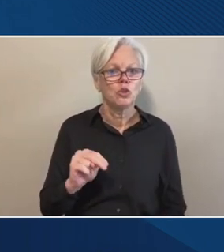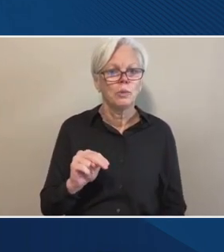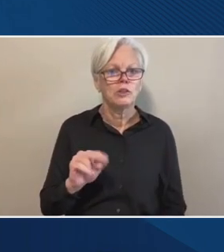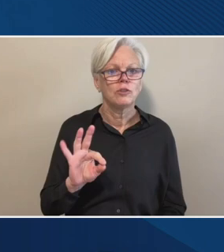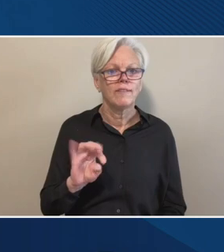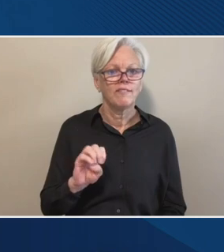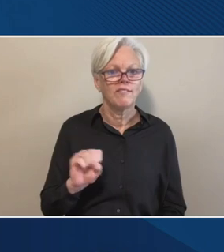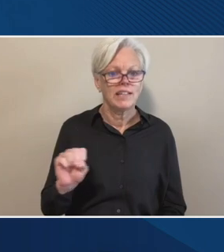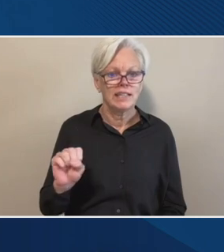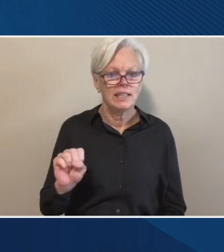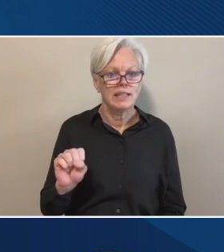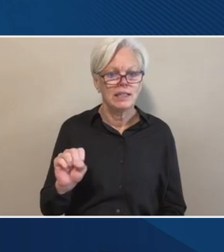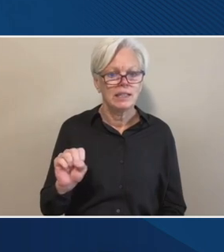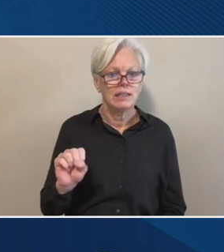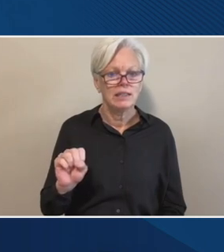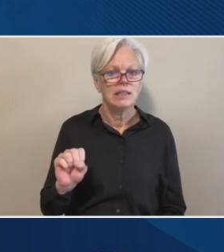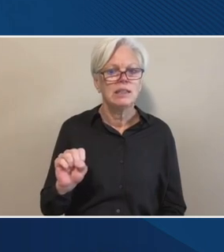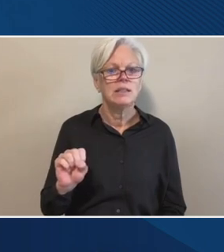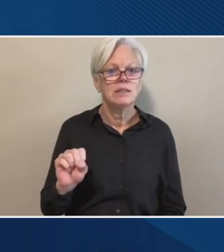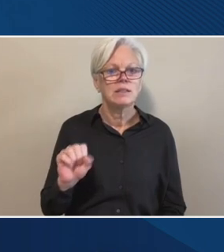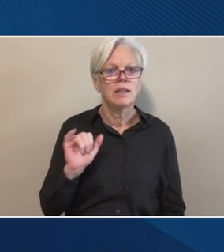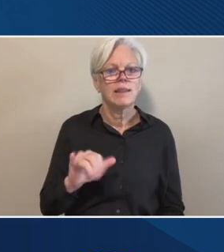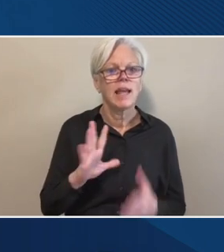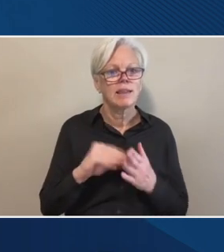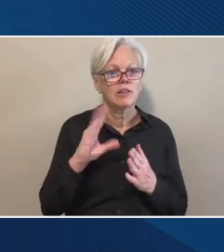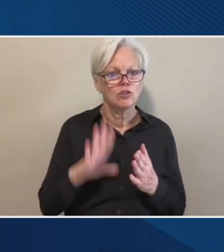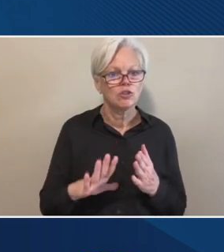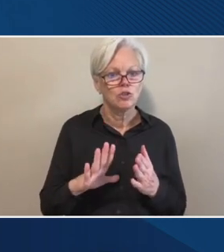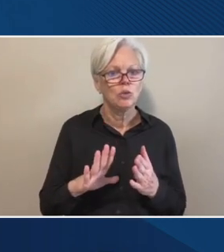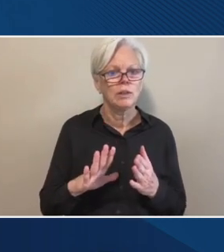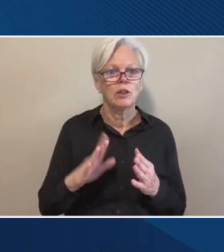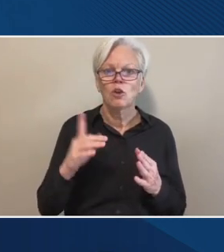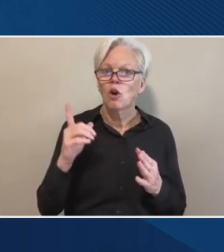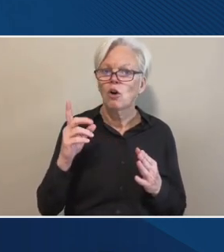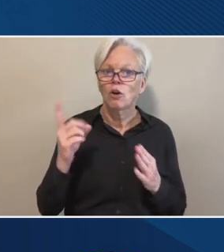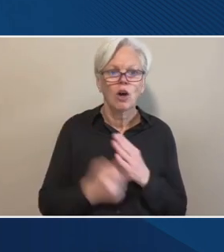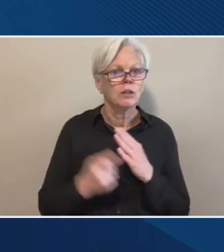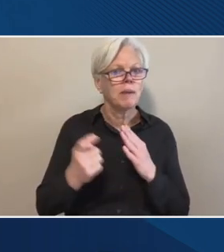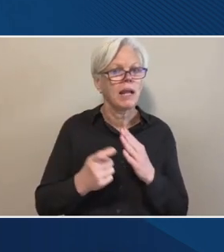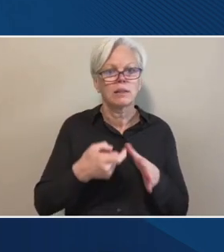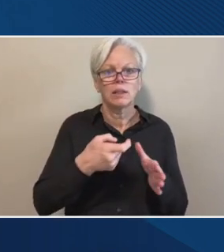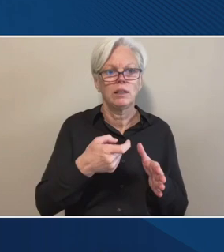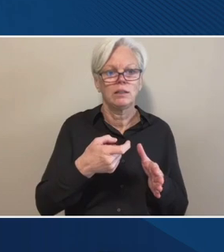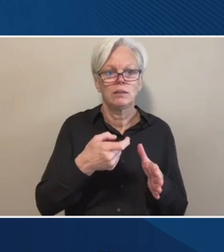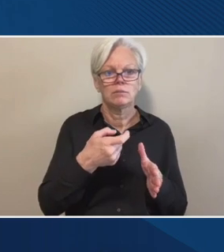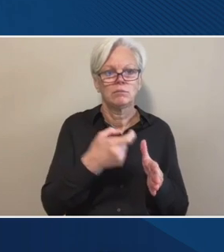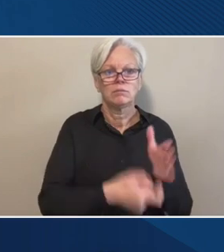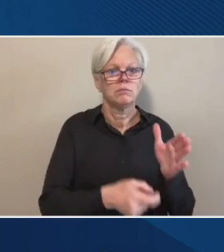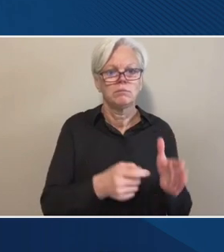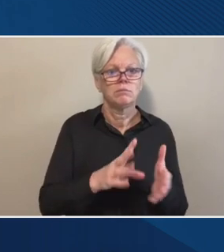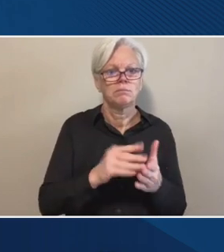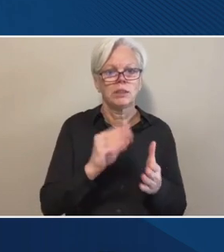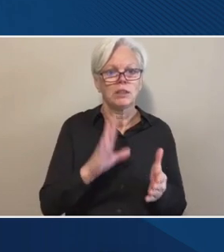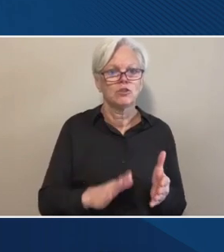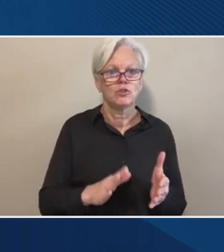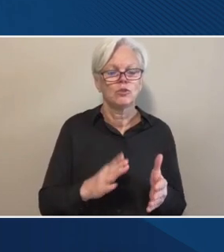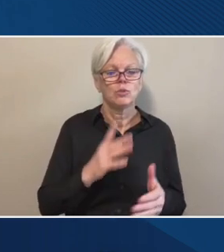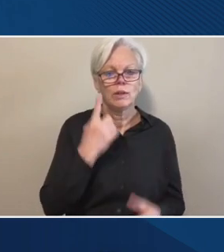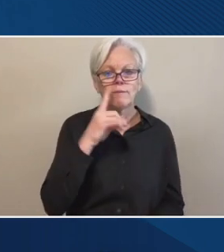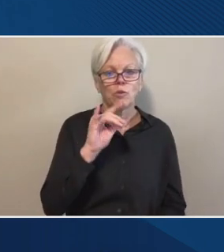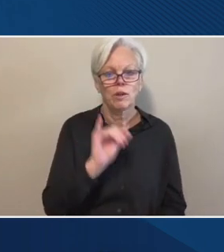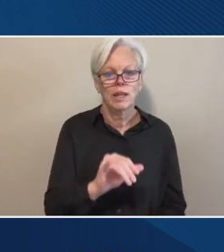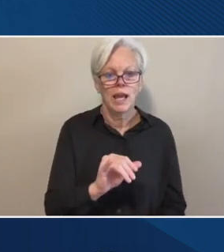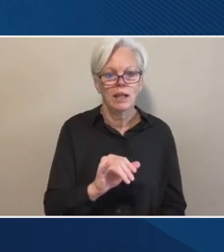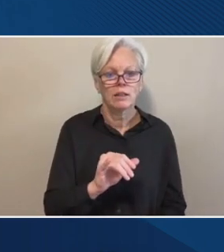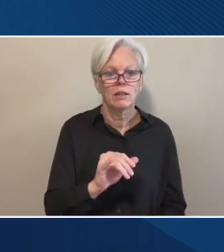that, um, uh, that the student, uh, is automatically billed for, um, and, uh, and, and the, the,